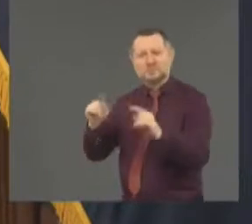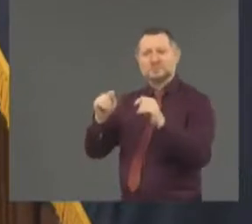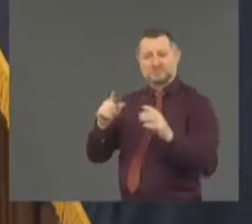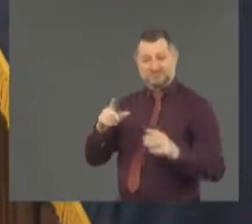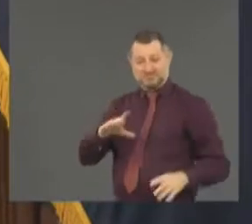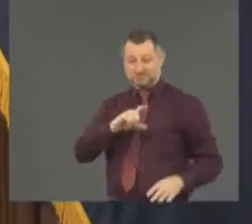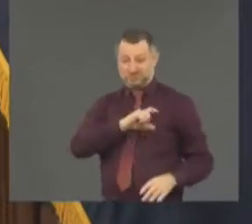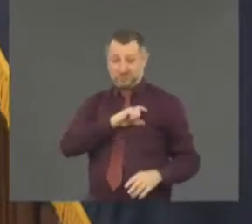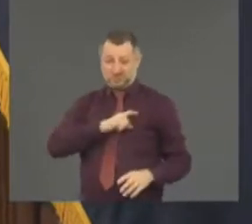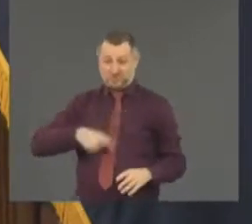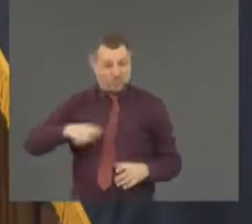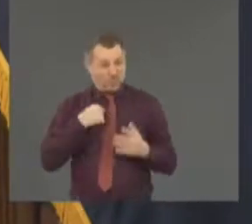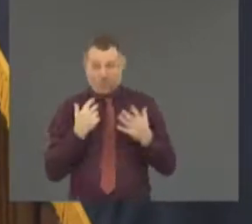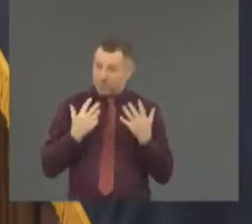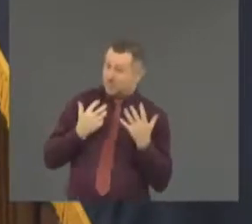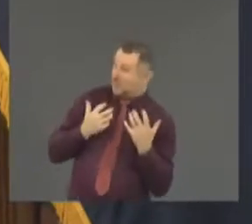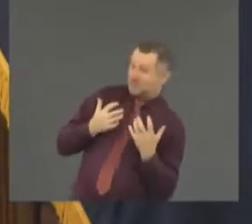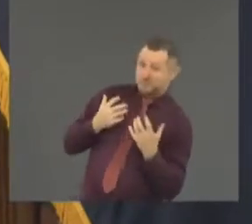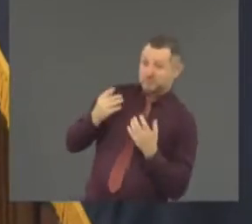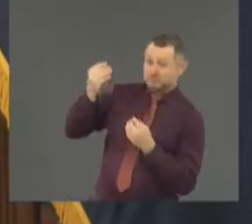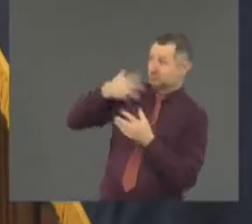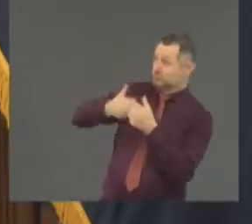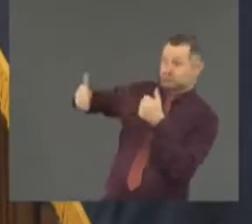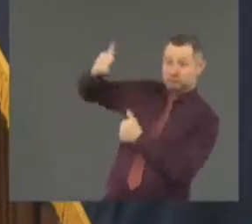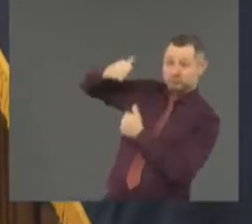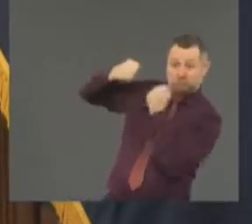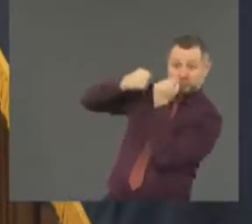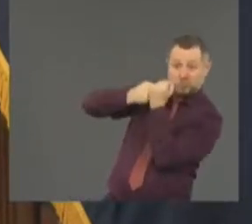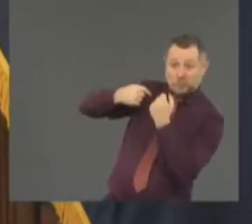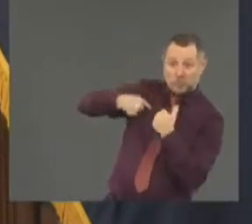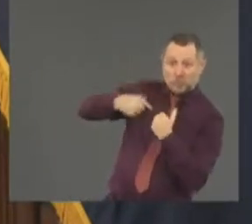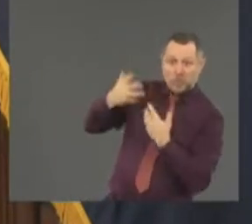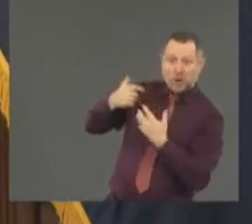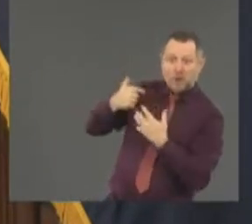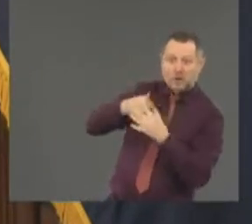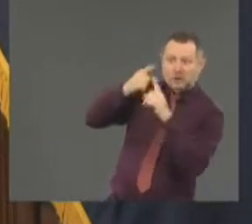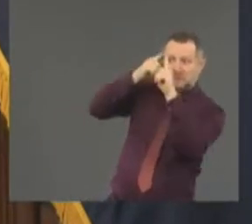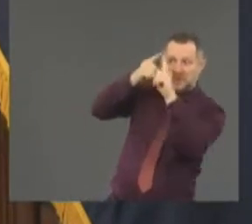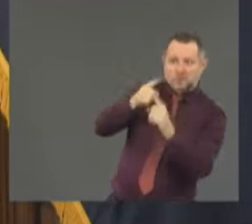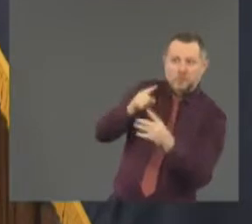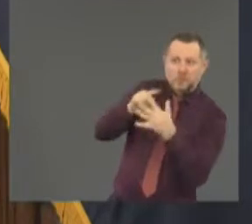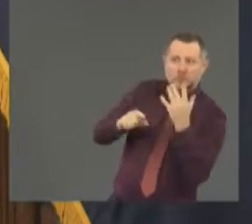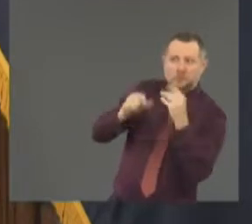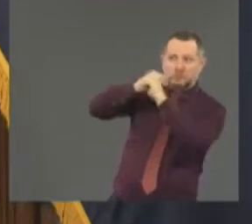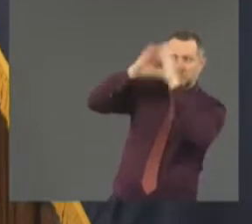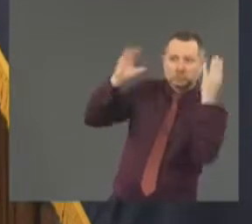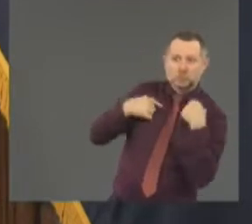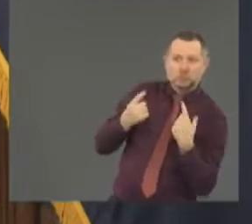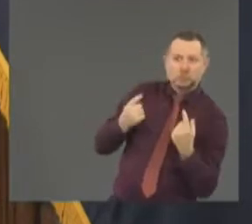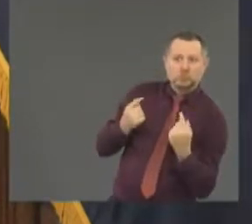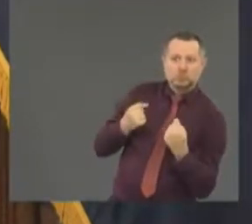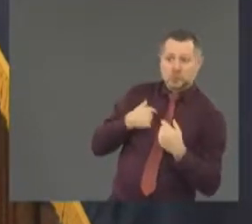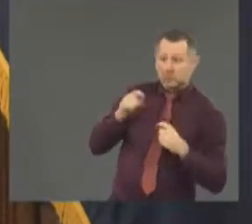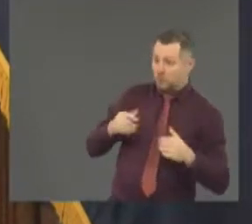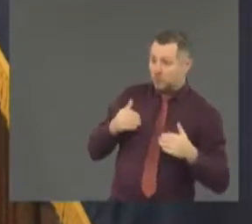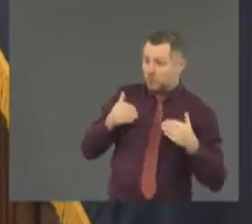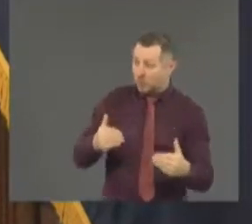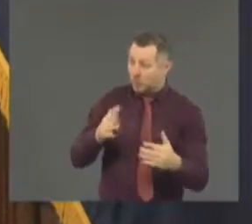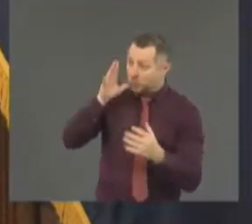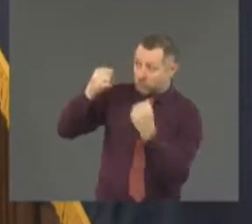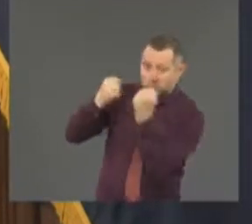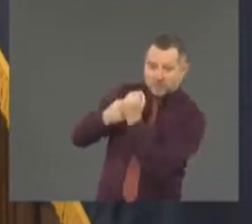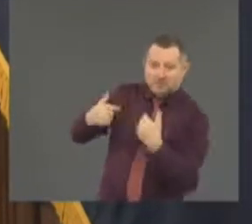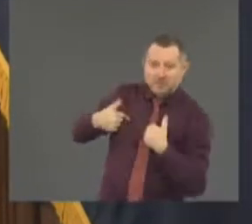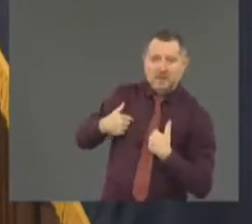to know that they're supported and they know what the mission is and they're going to be supported in doing it. But I believe